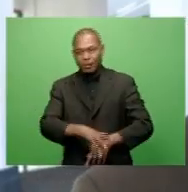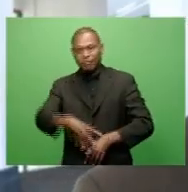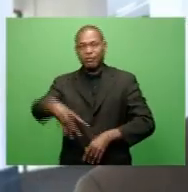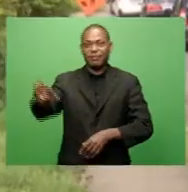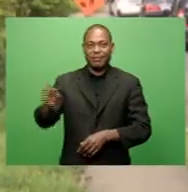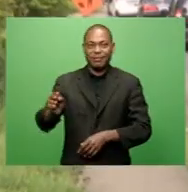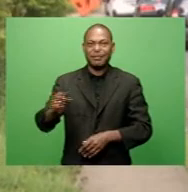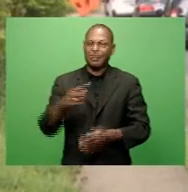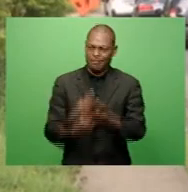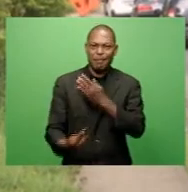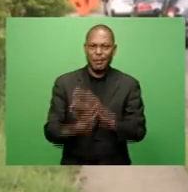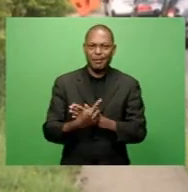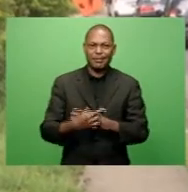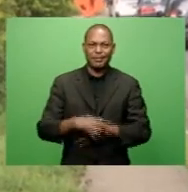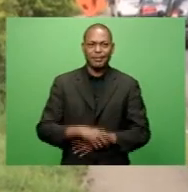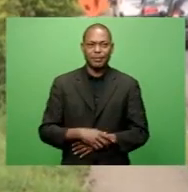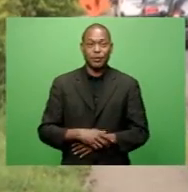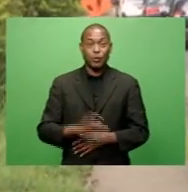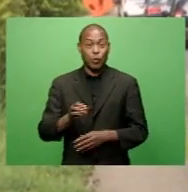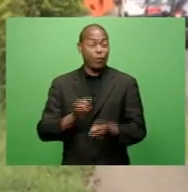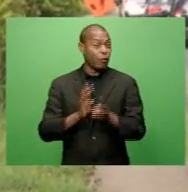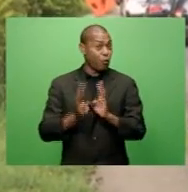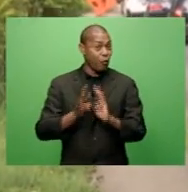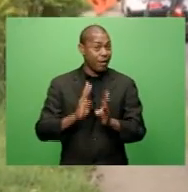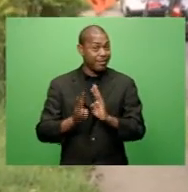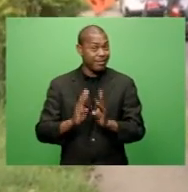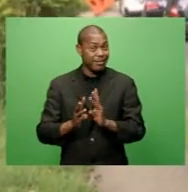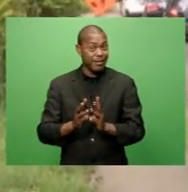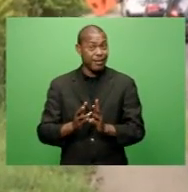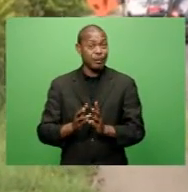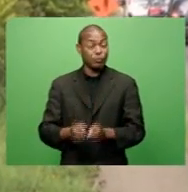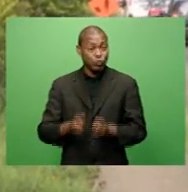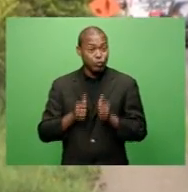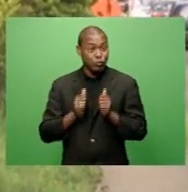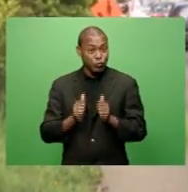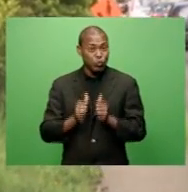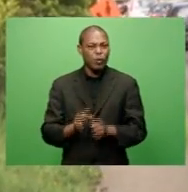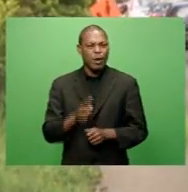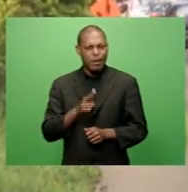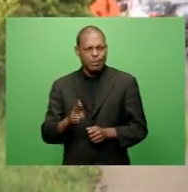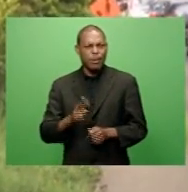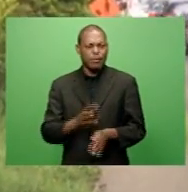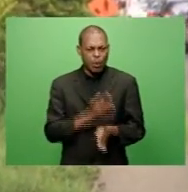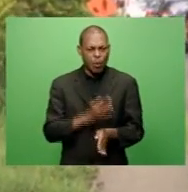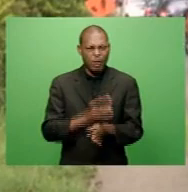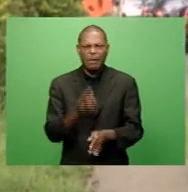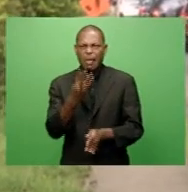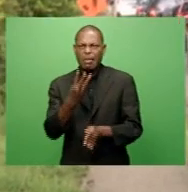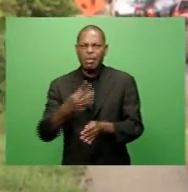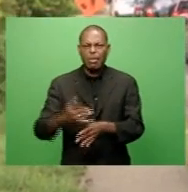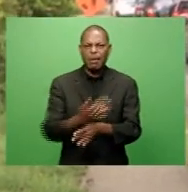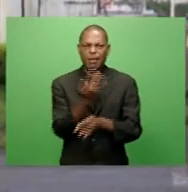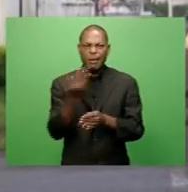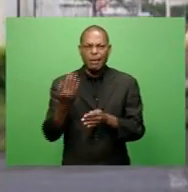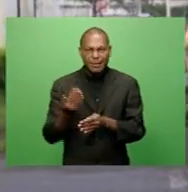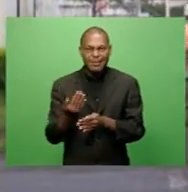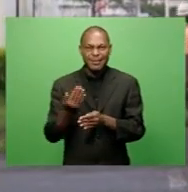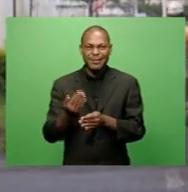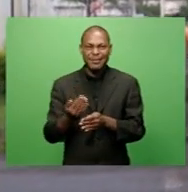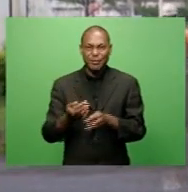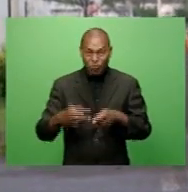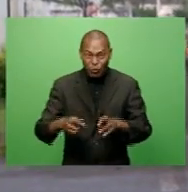If weather permits, contractors work on one stretch of the road for a maximum of three days before moving to another.